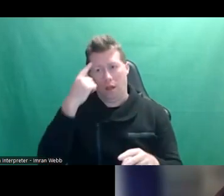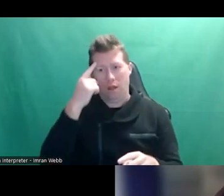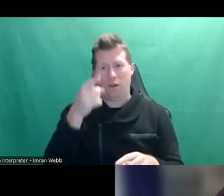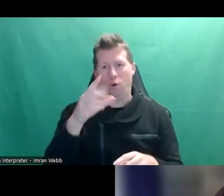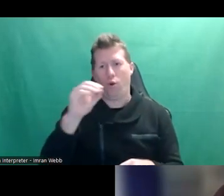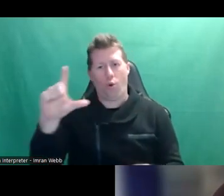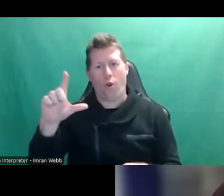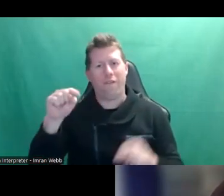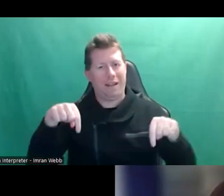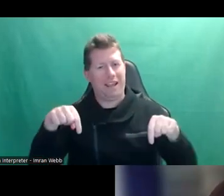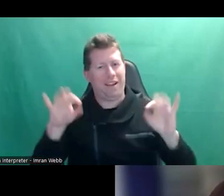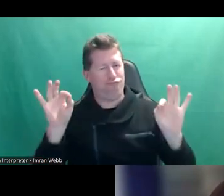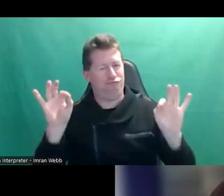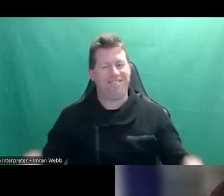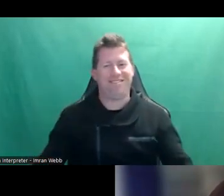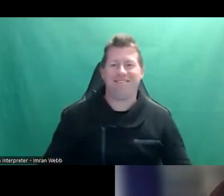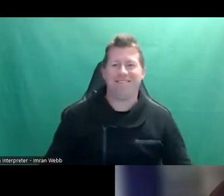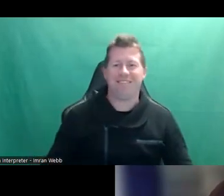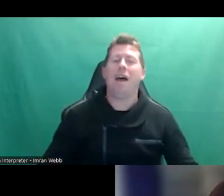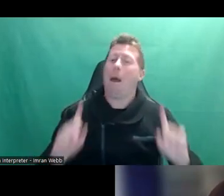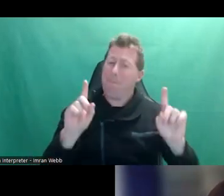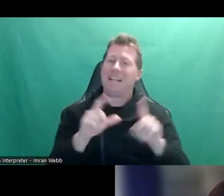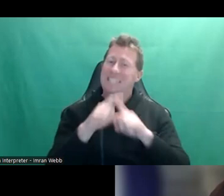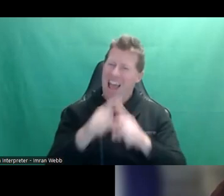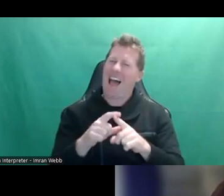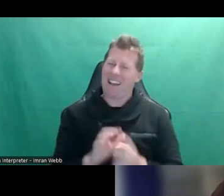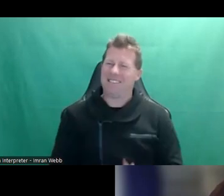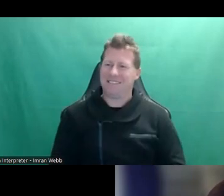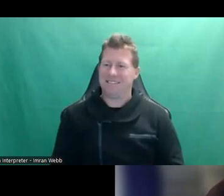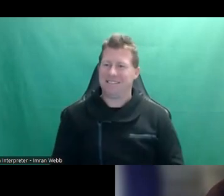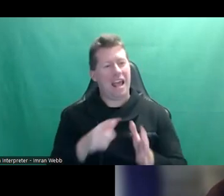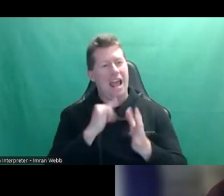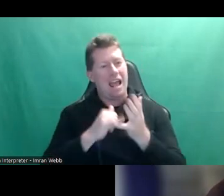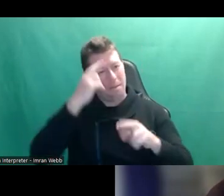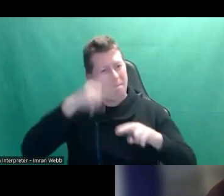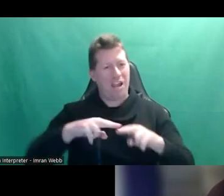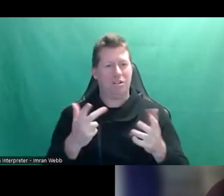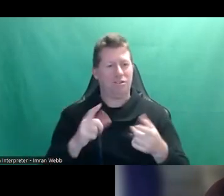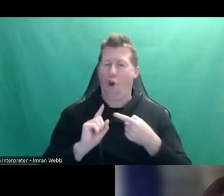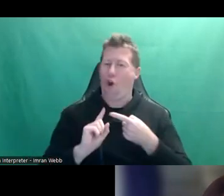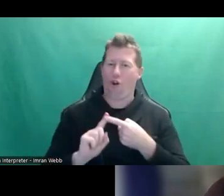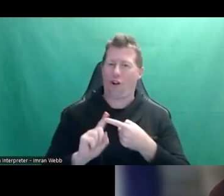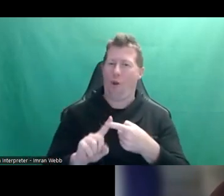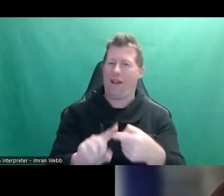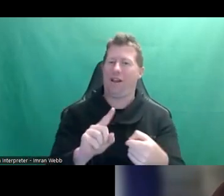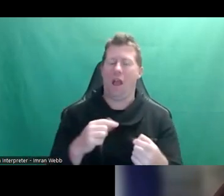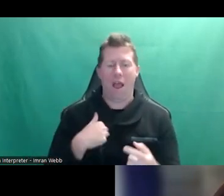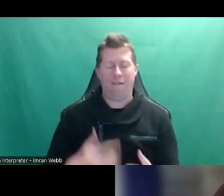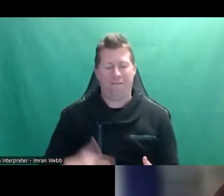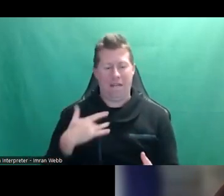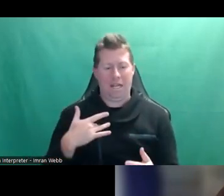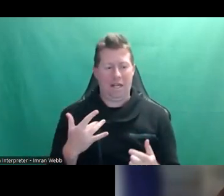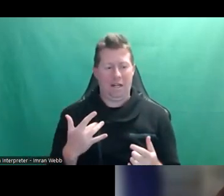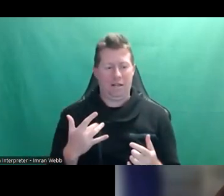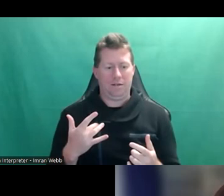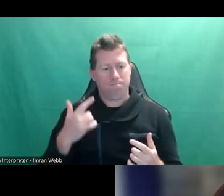being here. So it's tricky, right? And as a parent, it's an ongoing thing. So I think particularly thinking